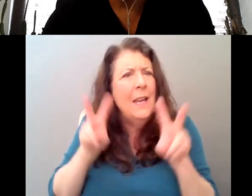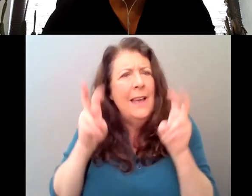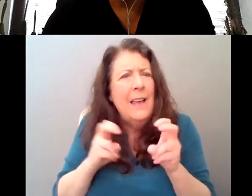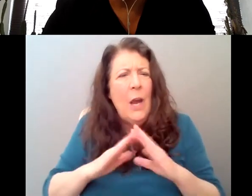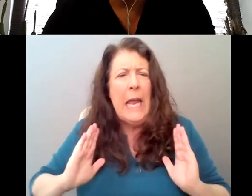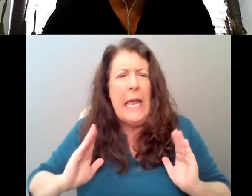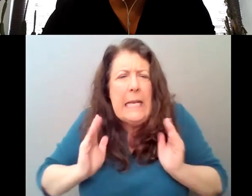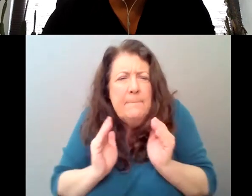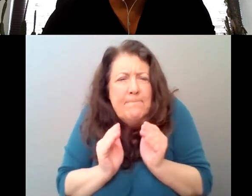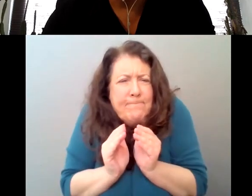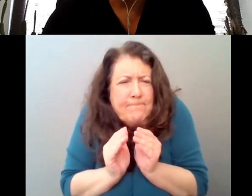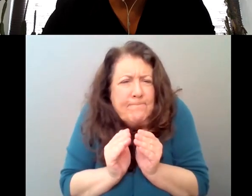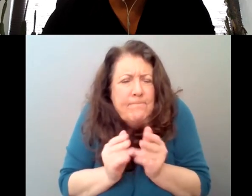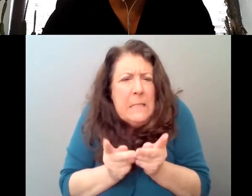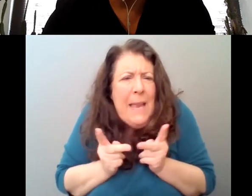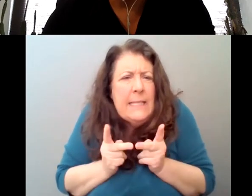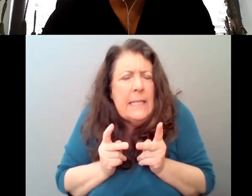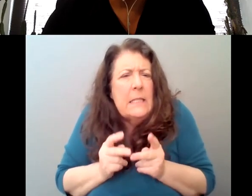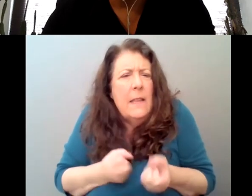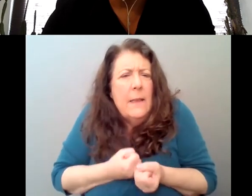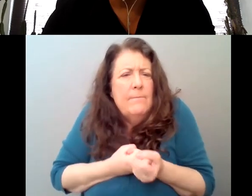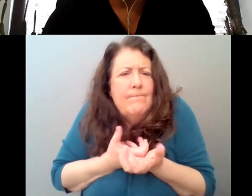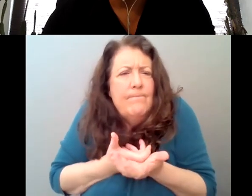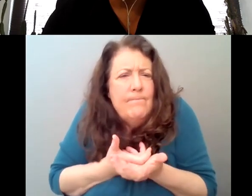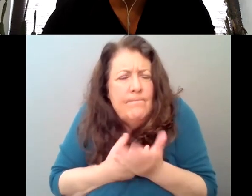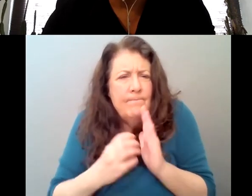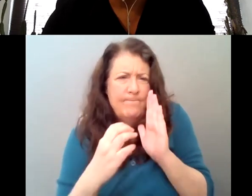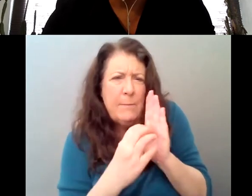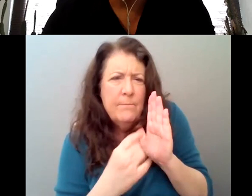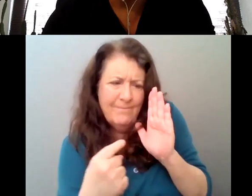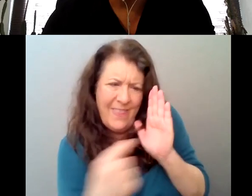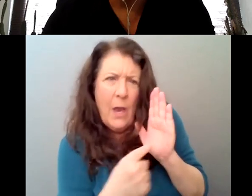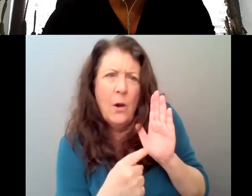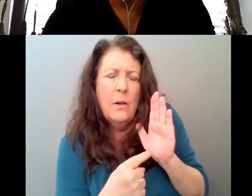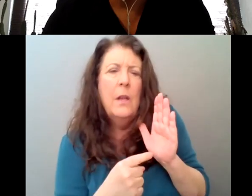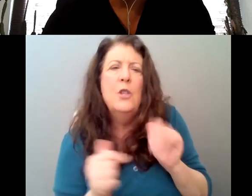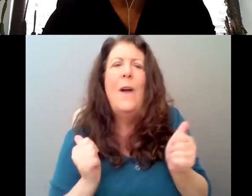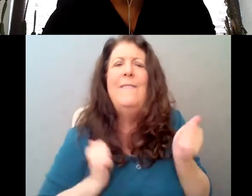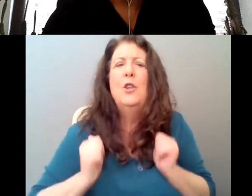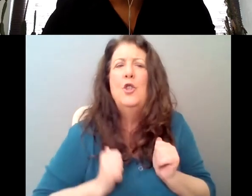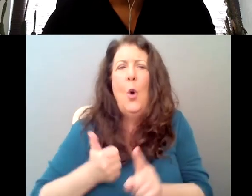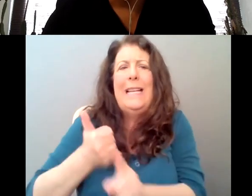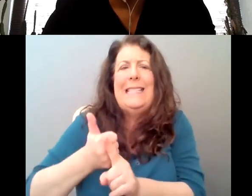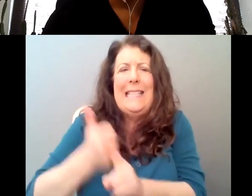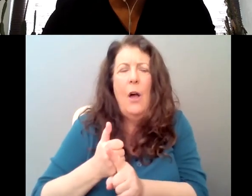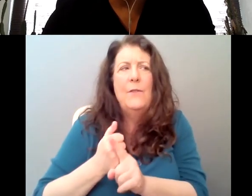I guess, you know, I feel like the show takes a page out of the spirit of Emily Dickinson.